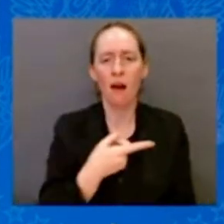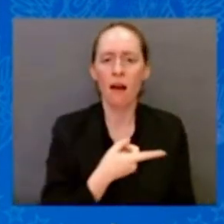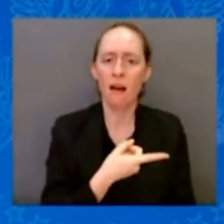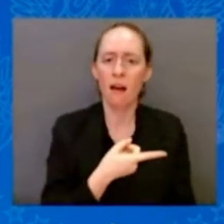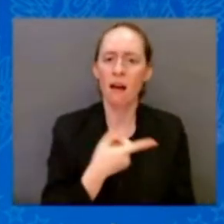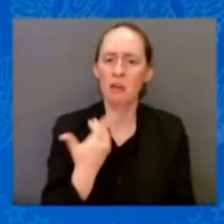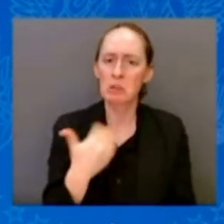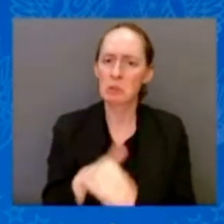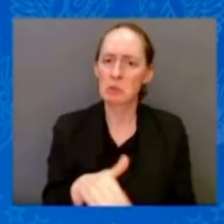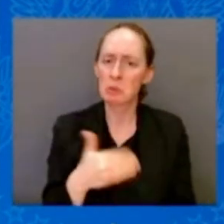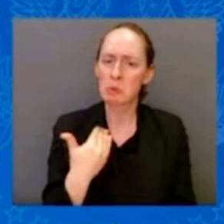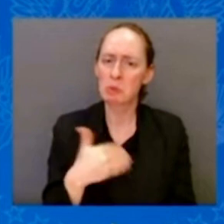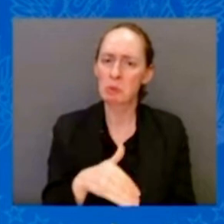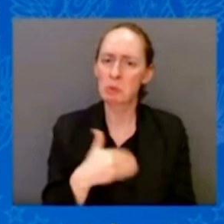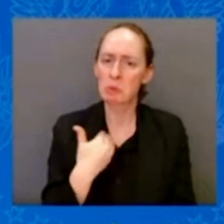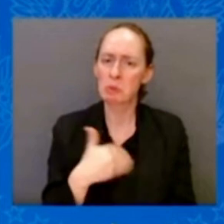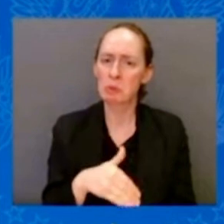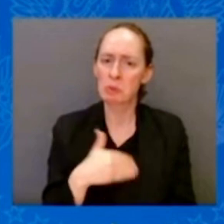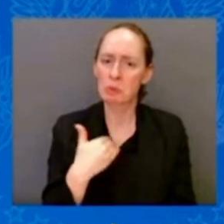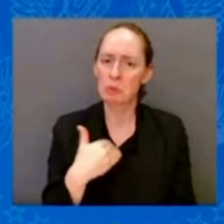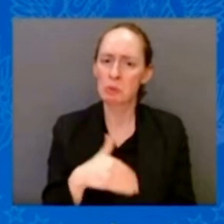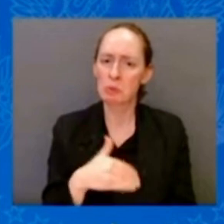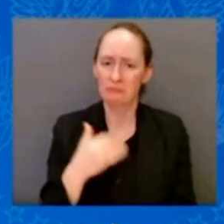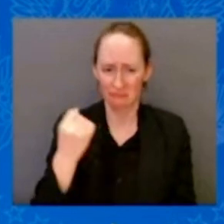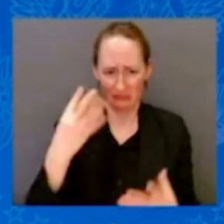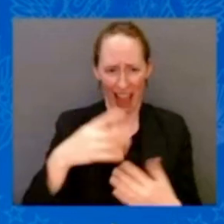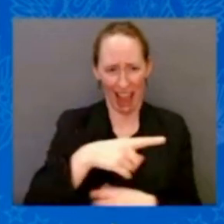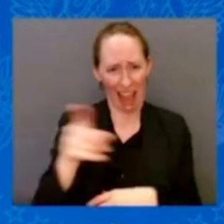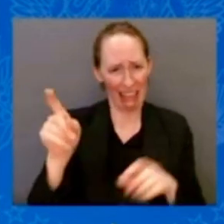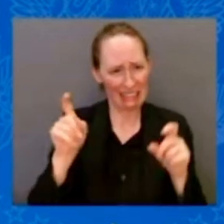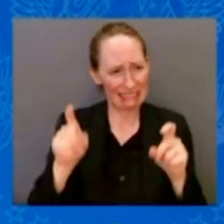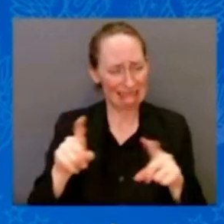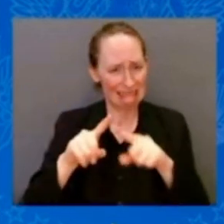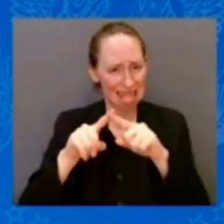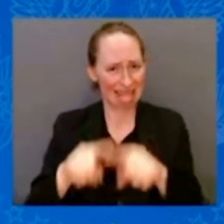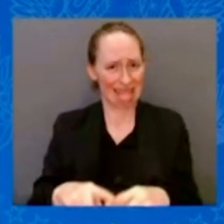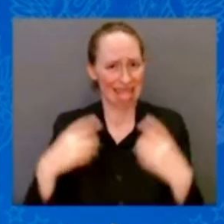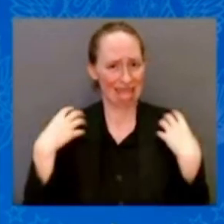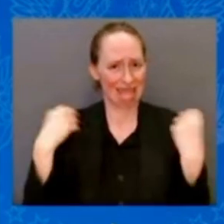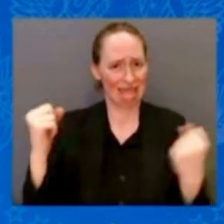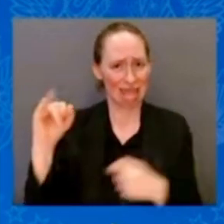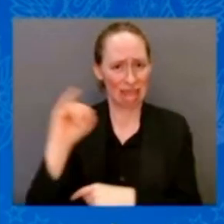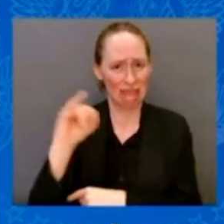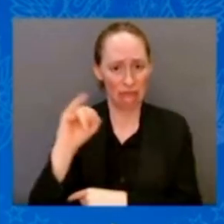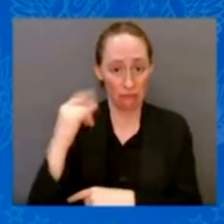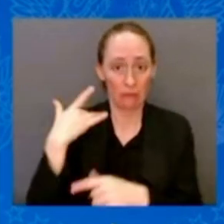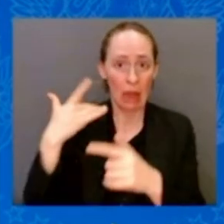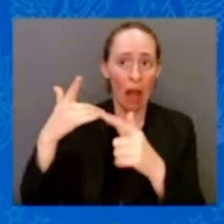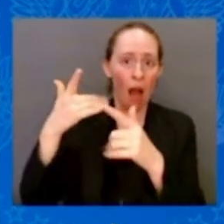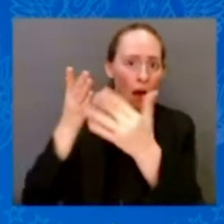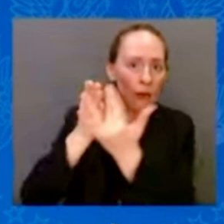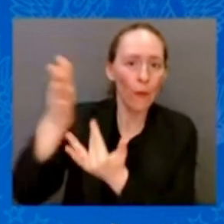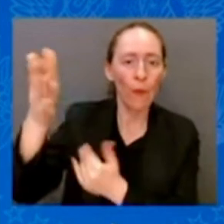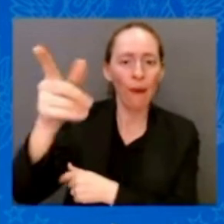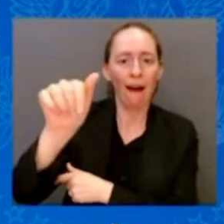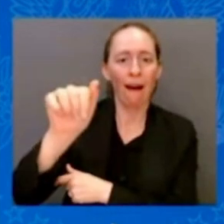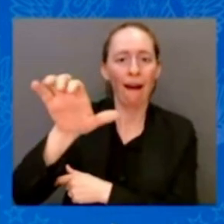Act, 20 percent of all the people who get their health care through the Affordable Care Act live in Florida — 20 percent.